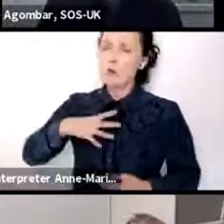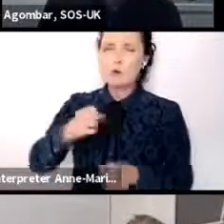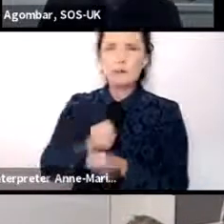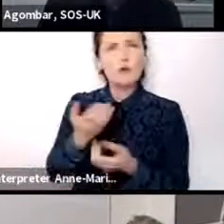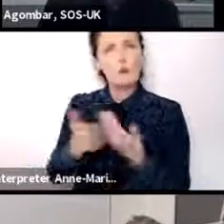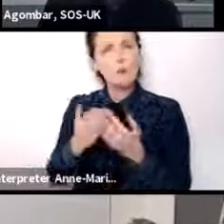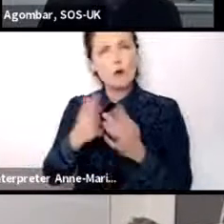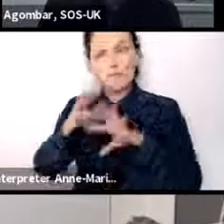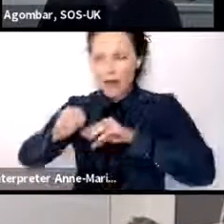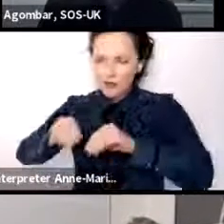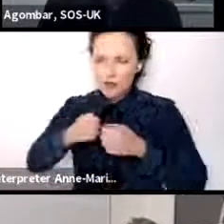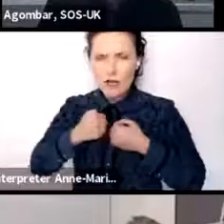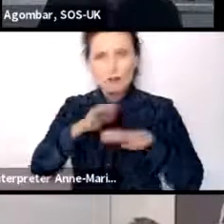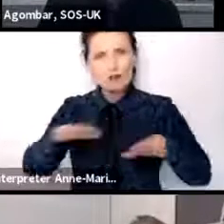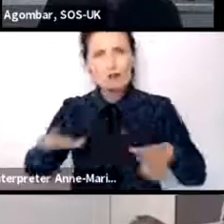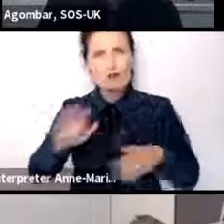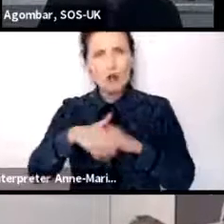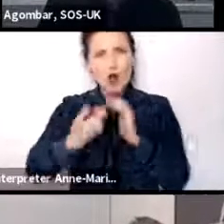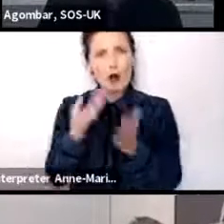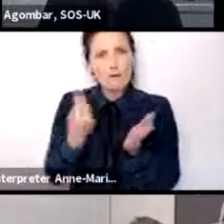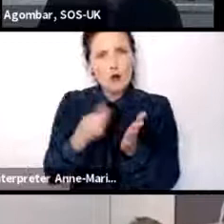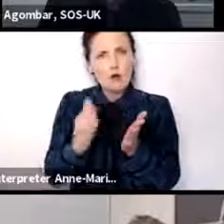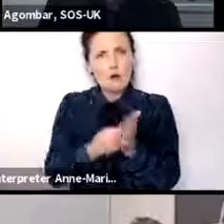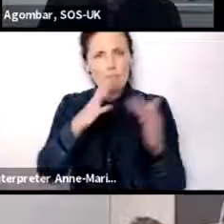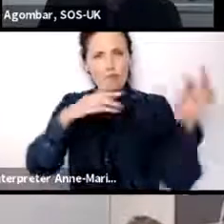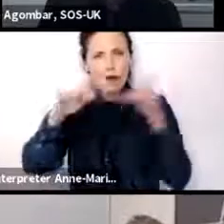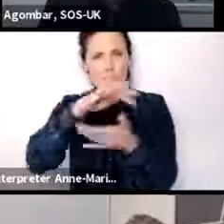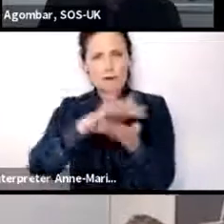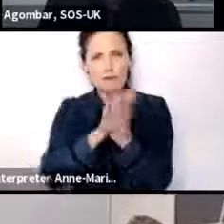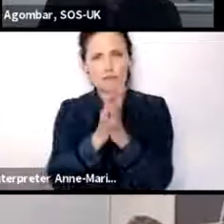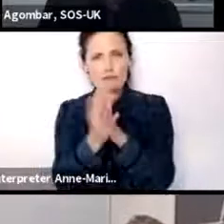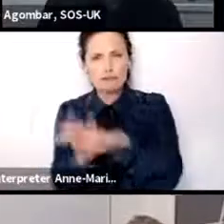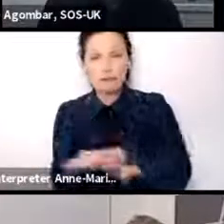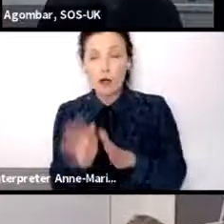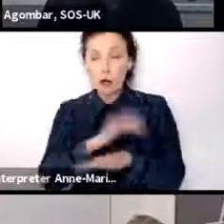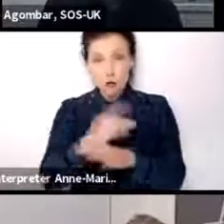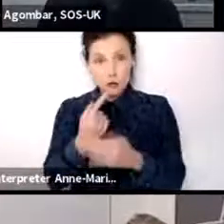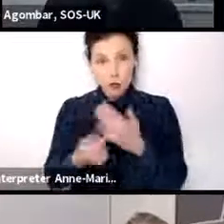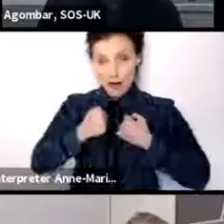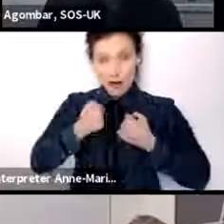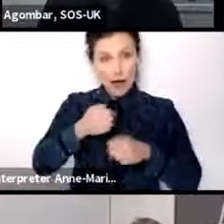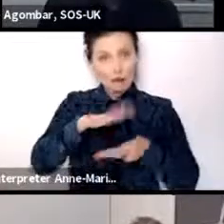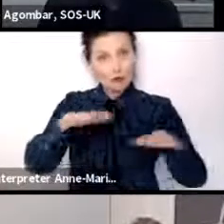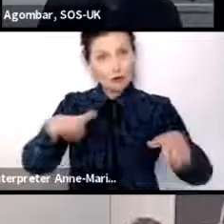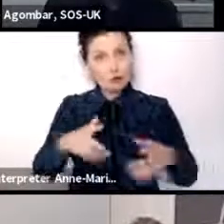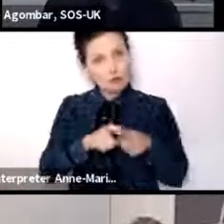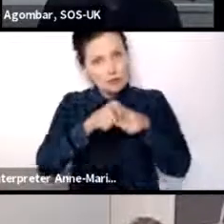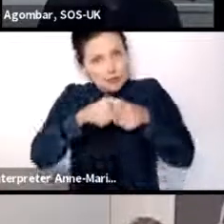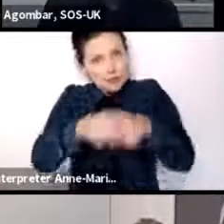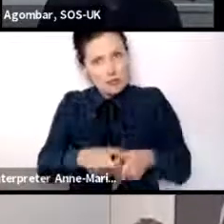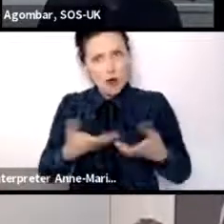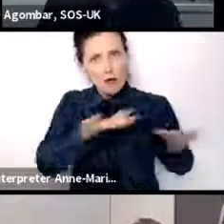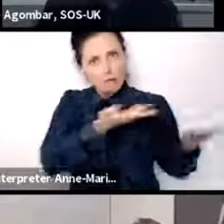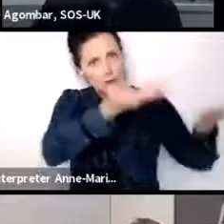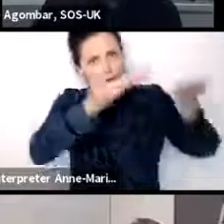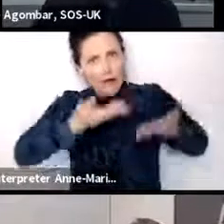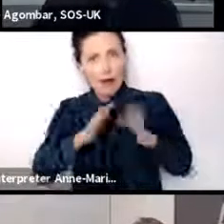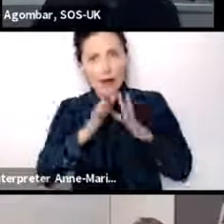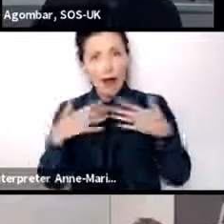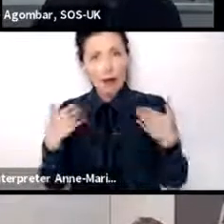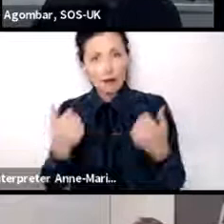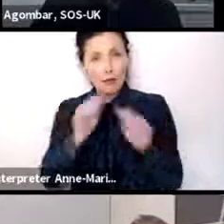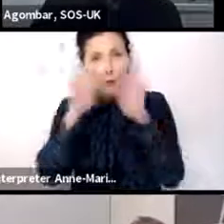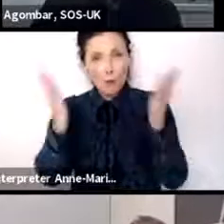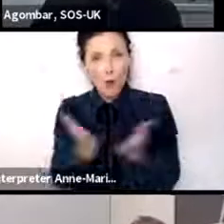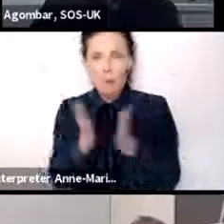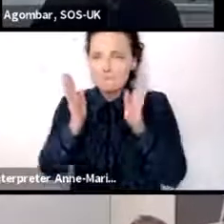children about the costs of environmental degradation. Not only do our children deserve to inherit a healthy world, but they also need to be